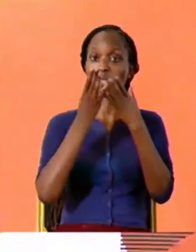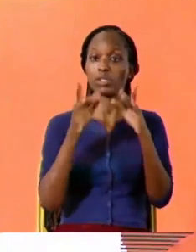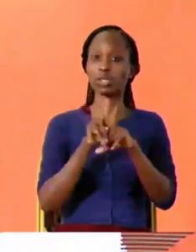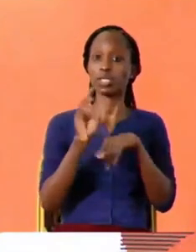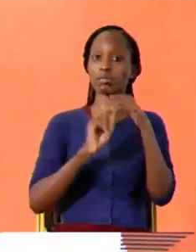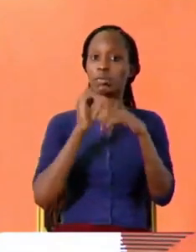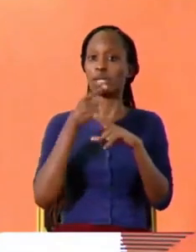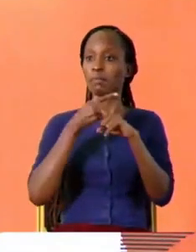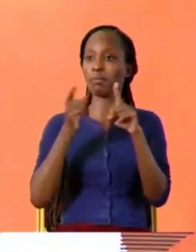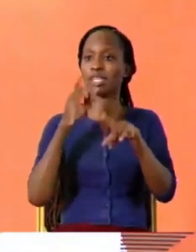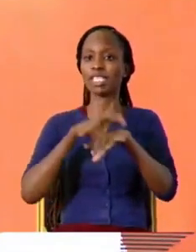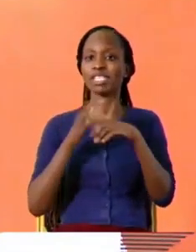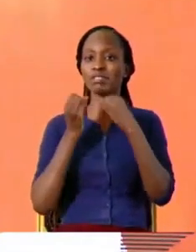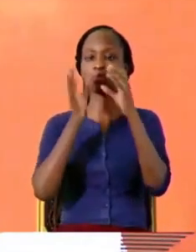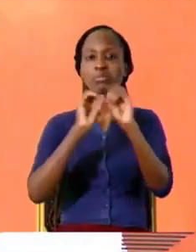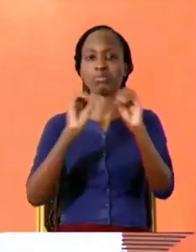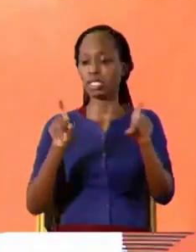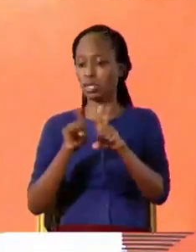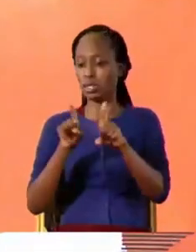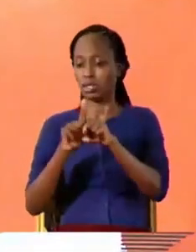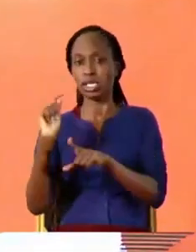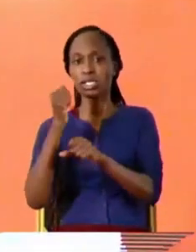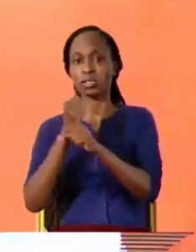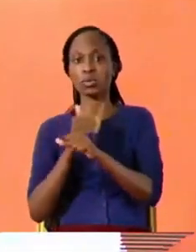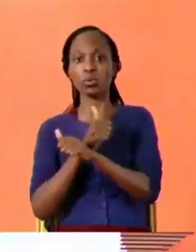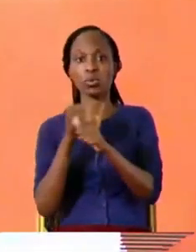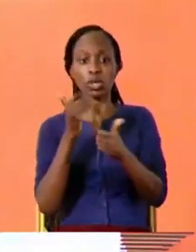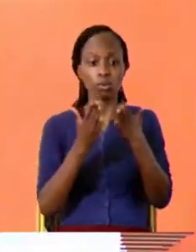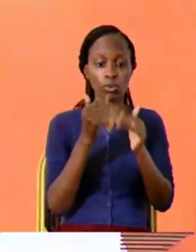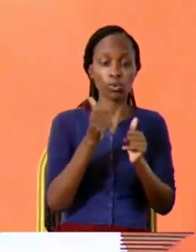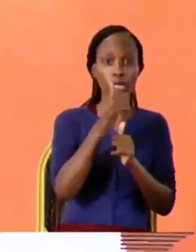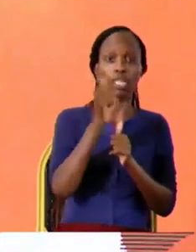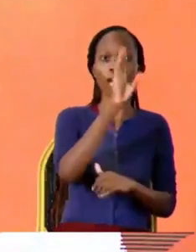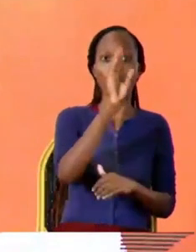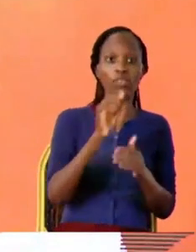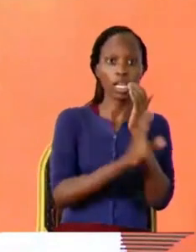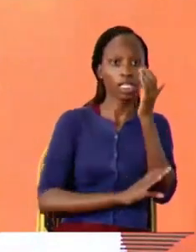and Kenya is doing well compared to other African countries